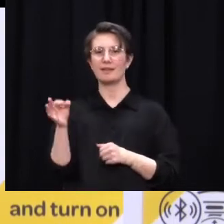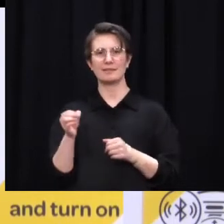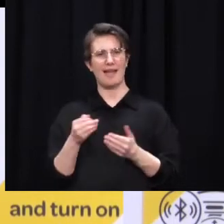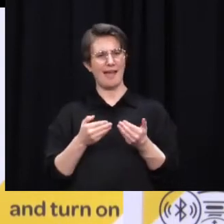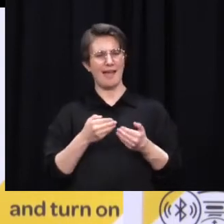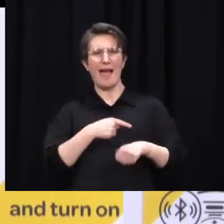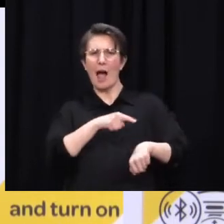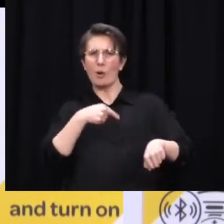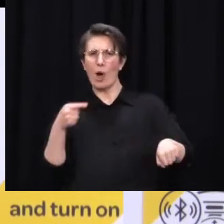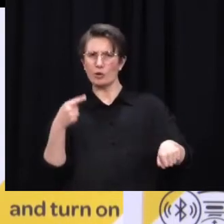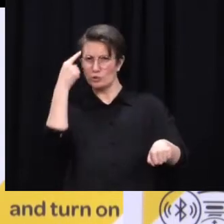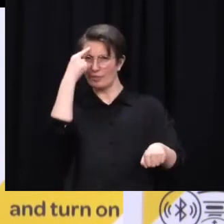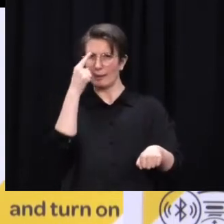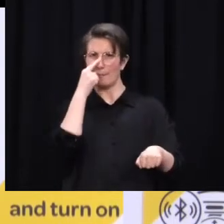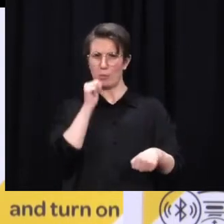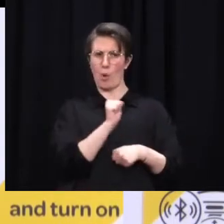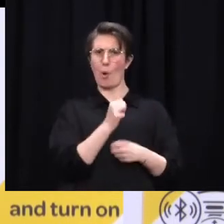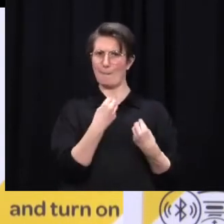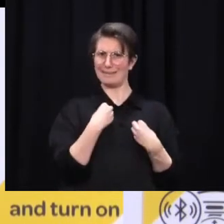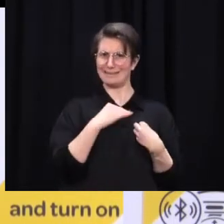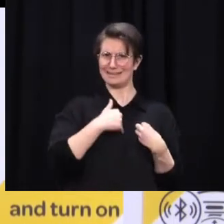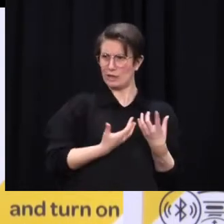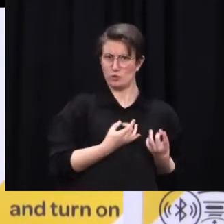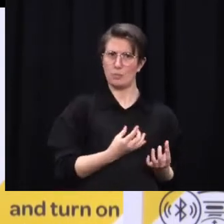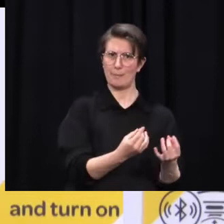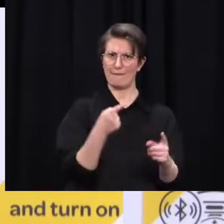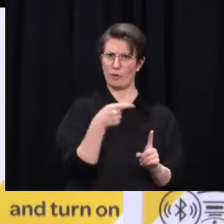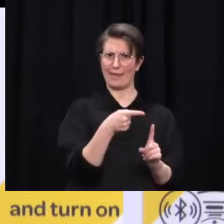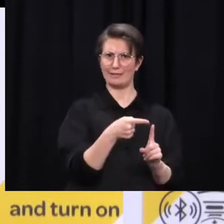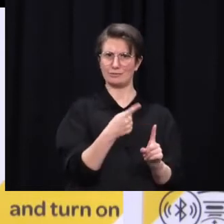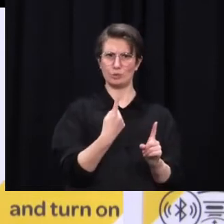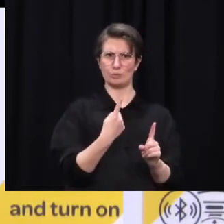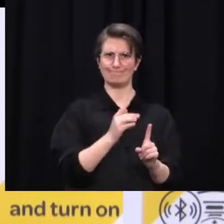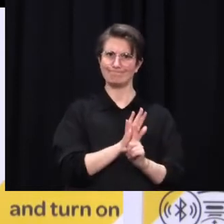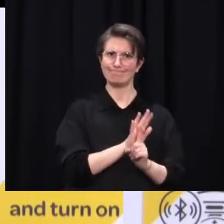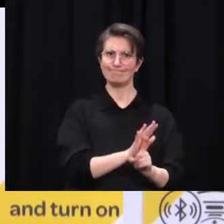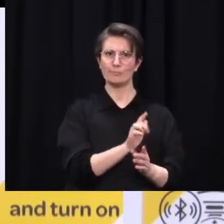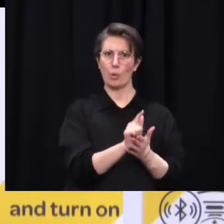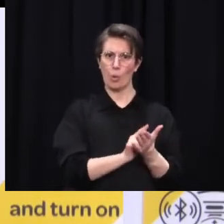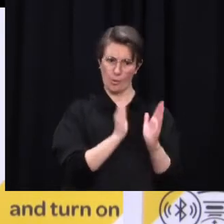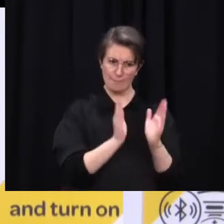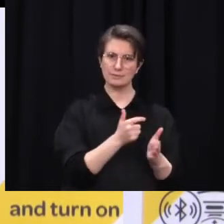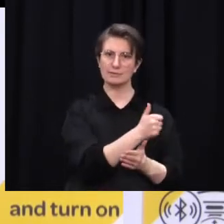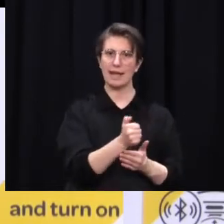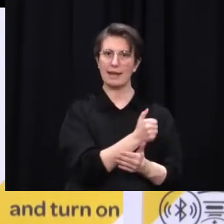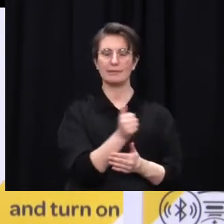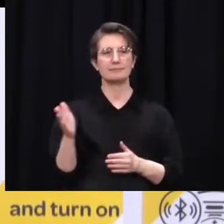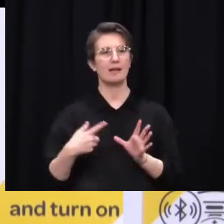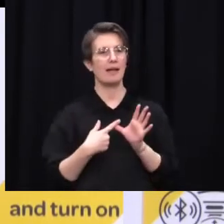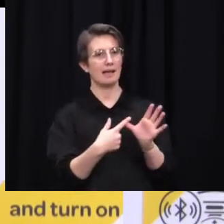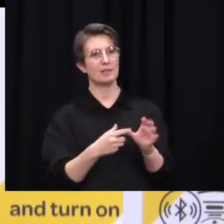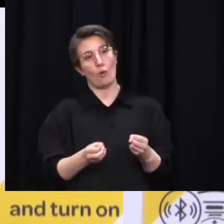come out of our Alert Level 4 to make any adjustments that they need. So we will give them a little bit of a grace period in order to do that.